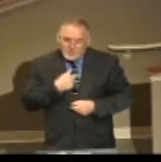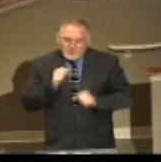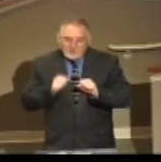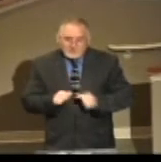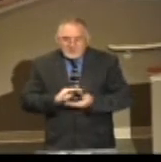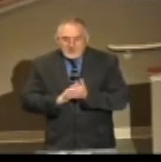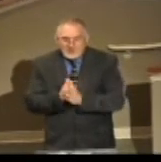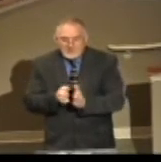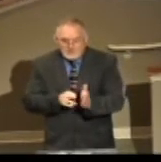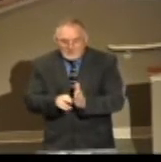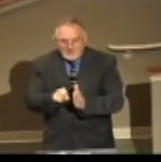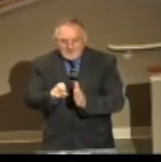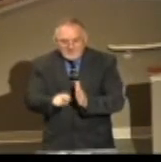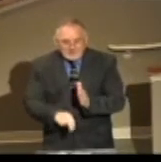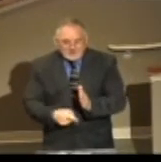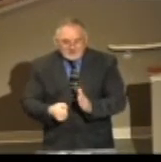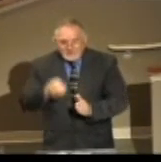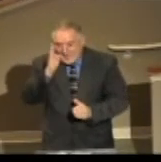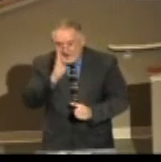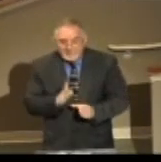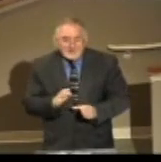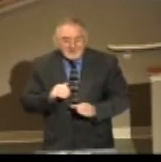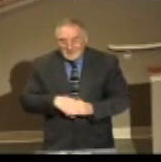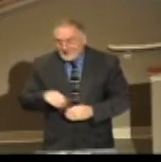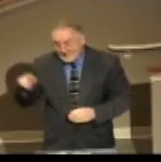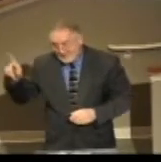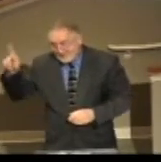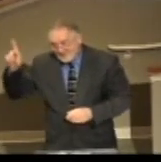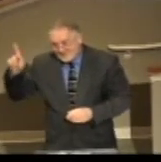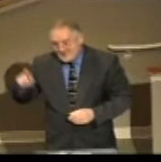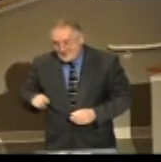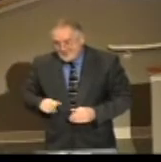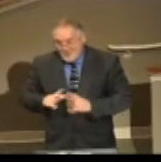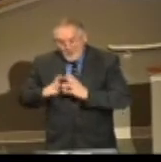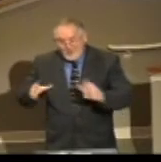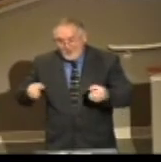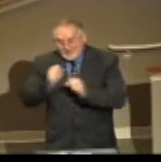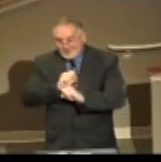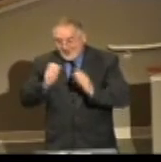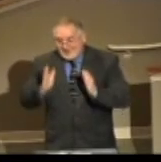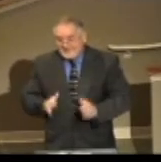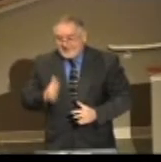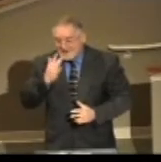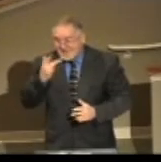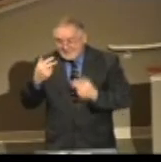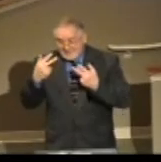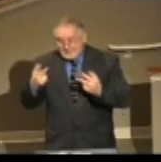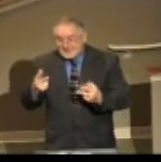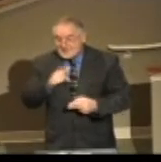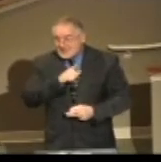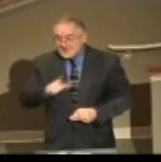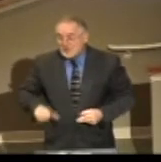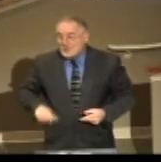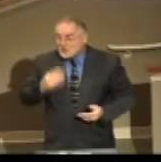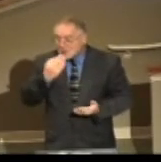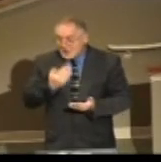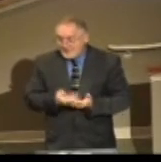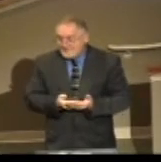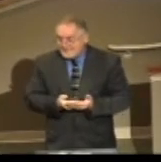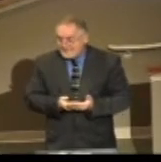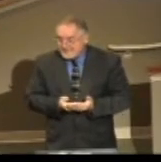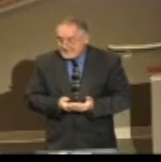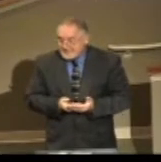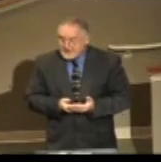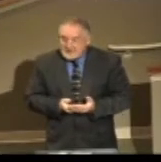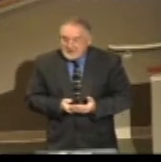God in him. What a savior. Taste and see one more time. The Lord is good. And